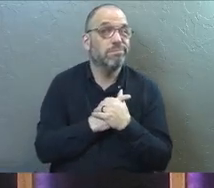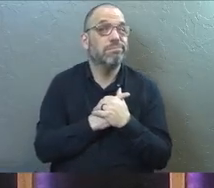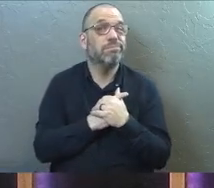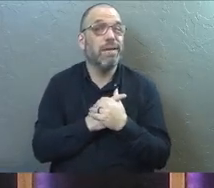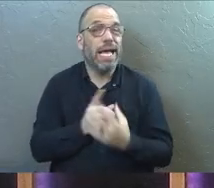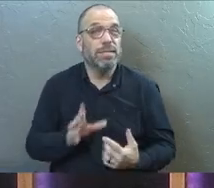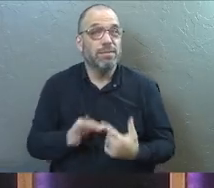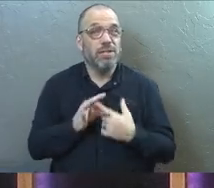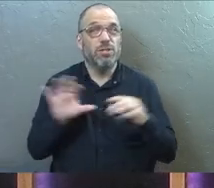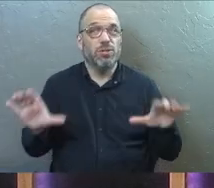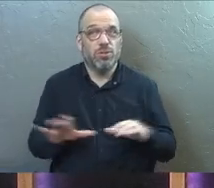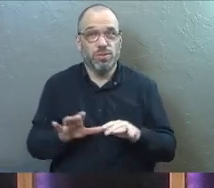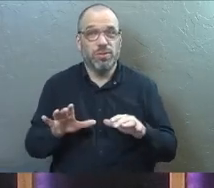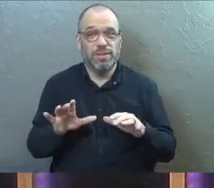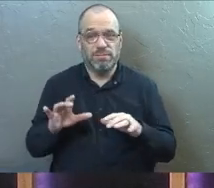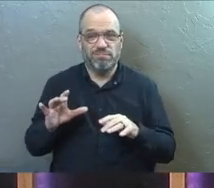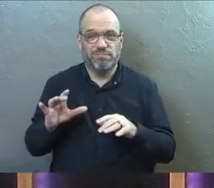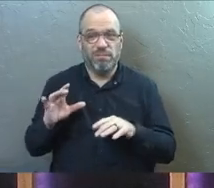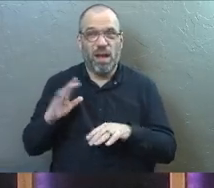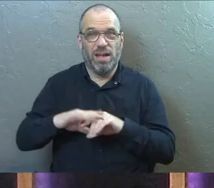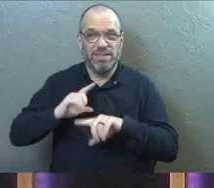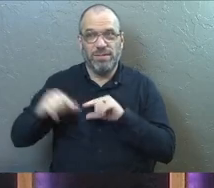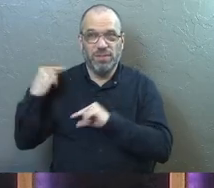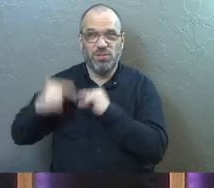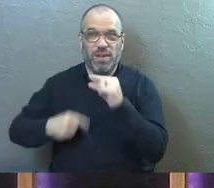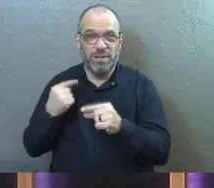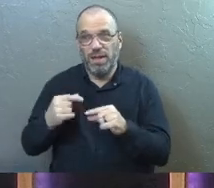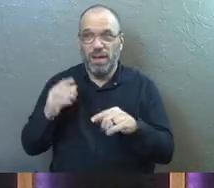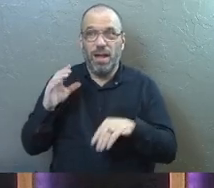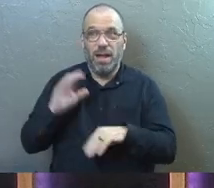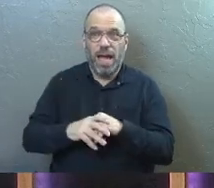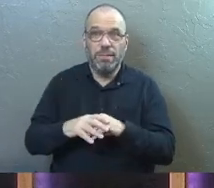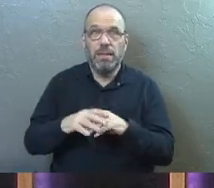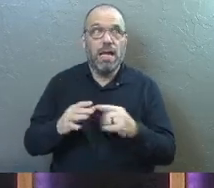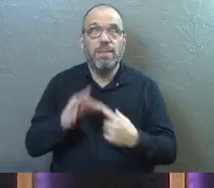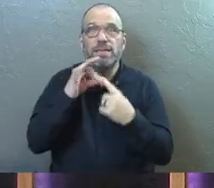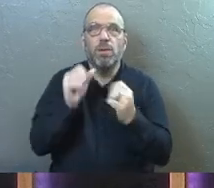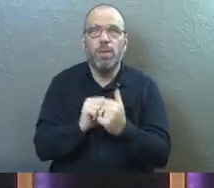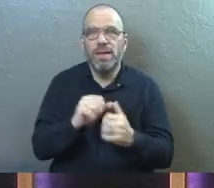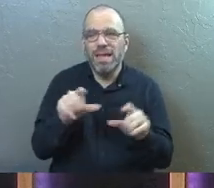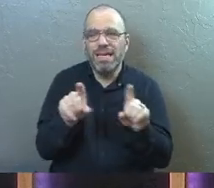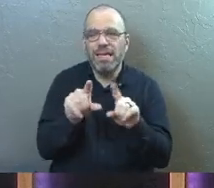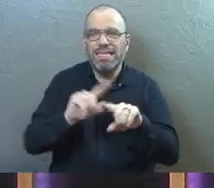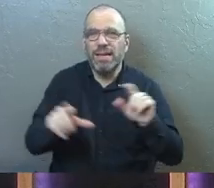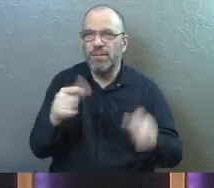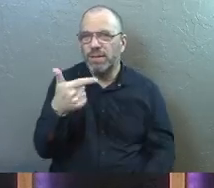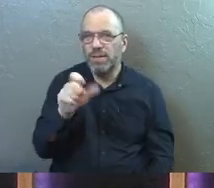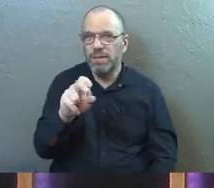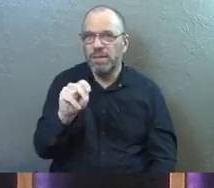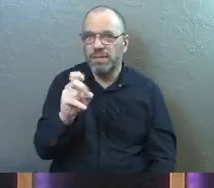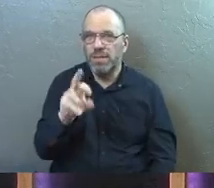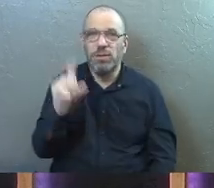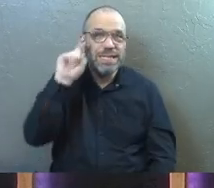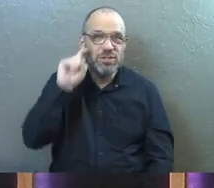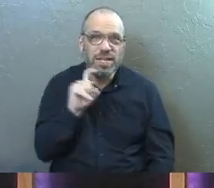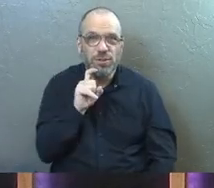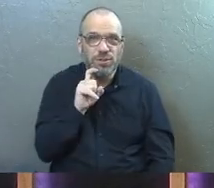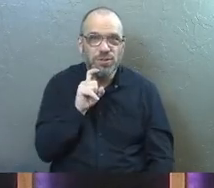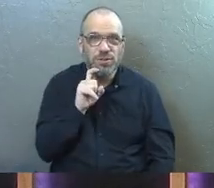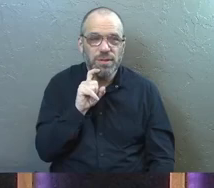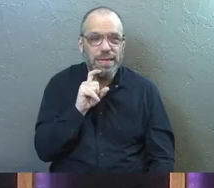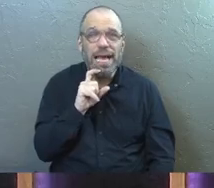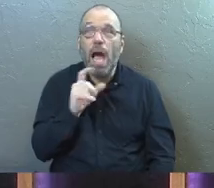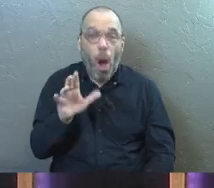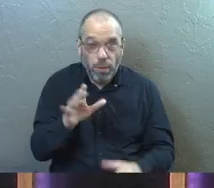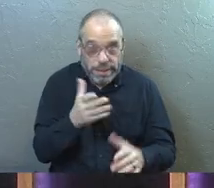Especially if you're doing this across generations. Especially if you're doing this across genders. Is it, here's how it goes. Is it